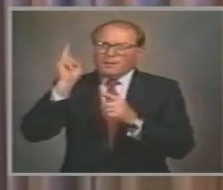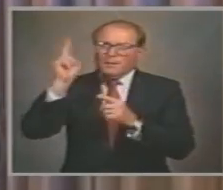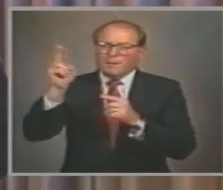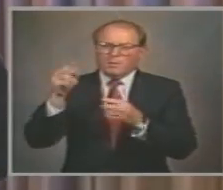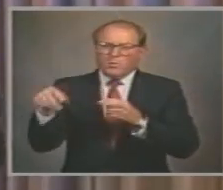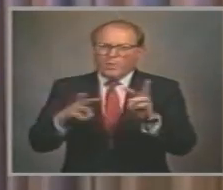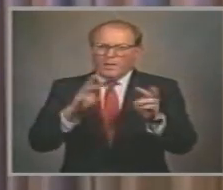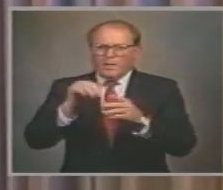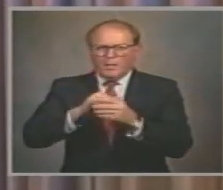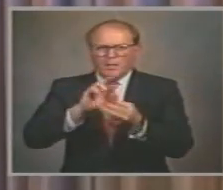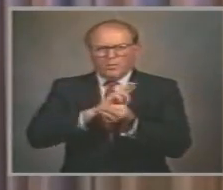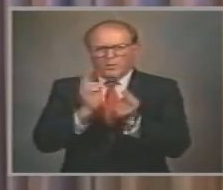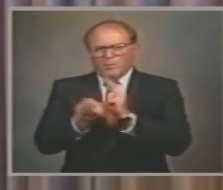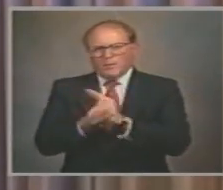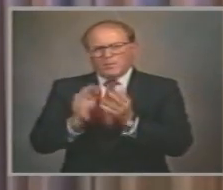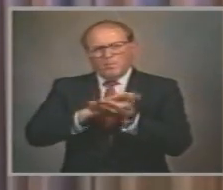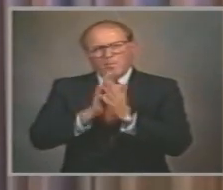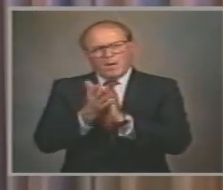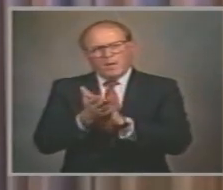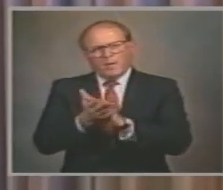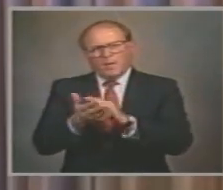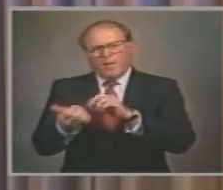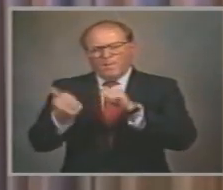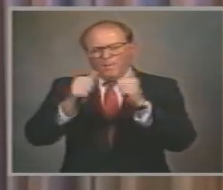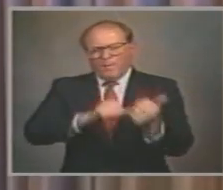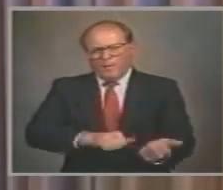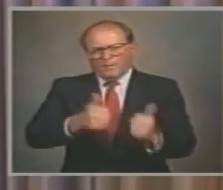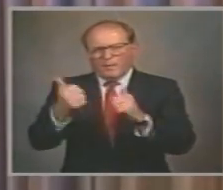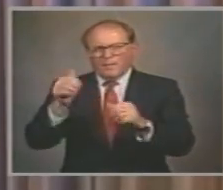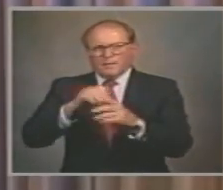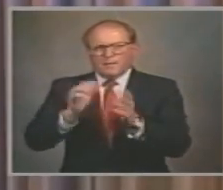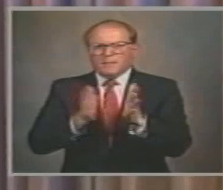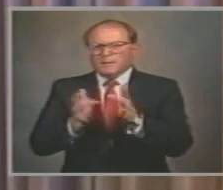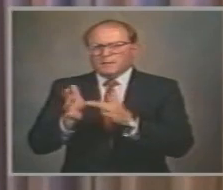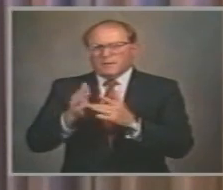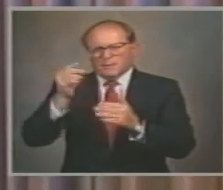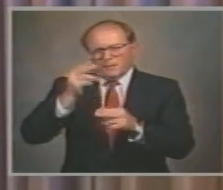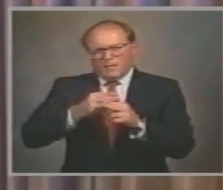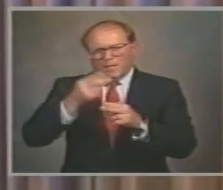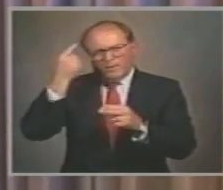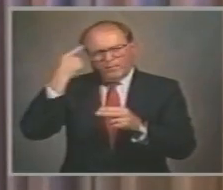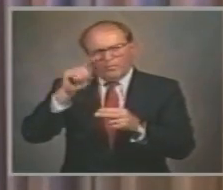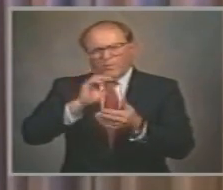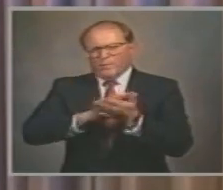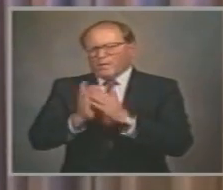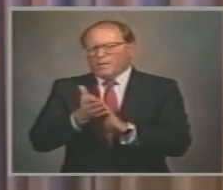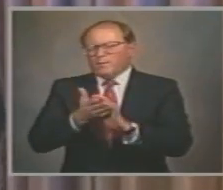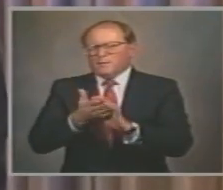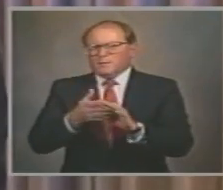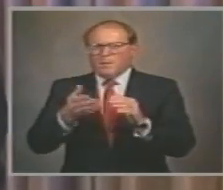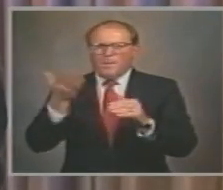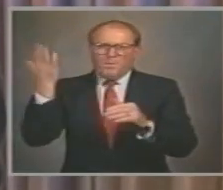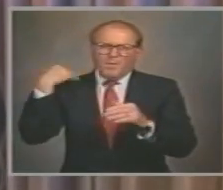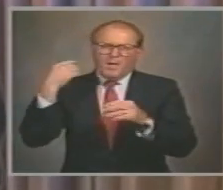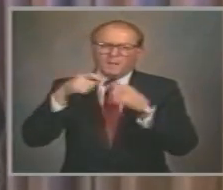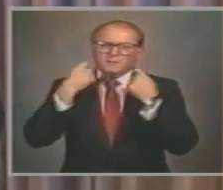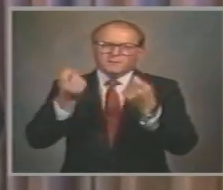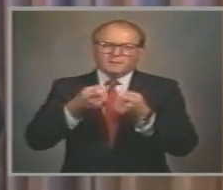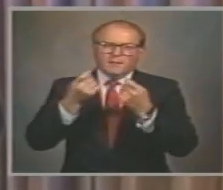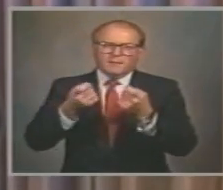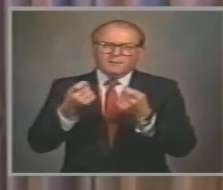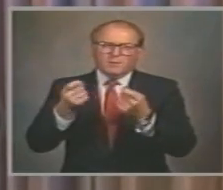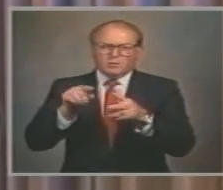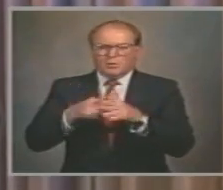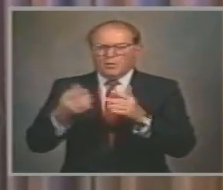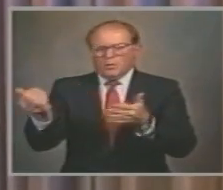And being baptized In his name For the forgiveness Of your past And the new life In